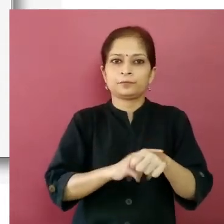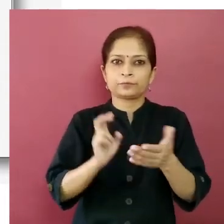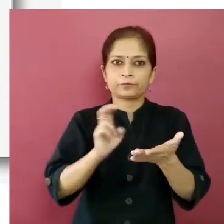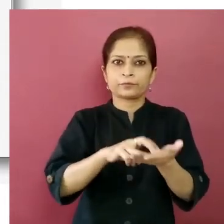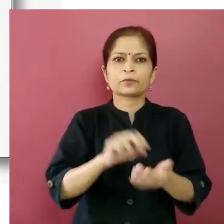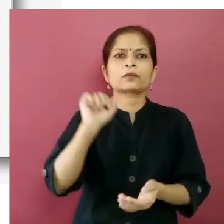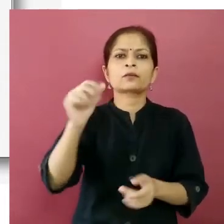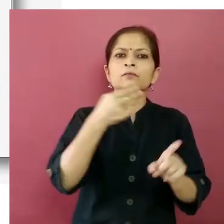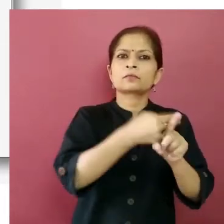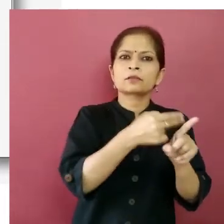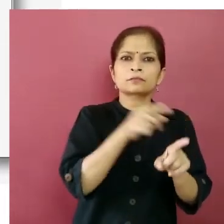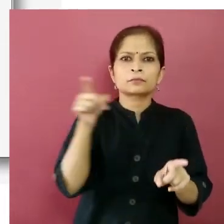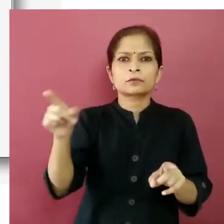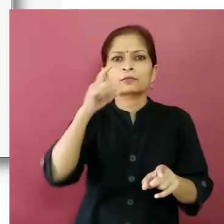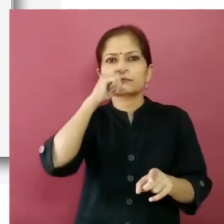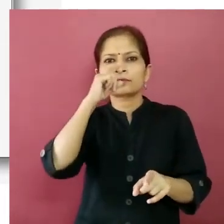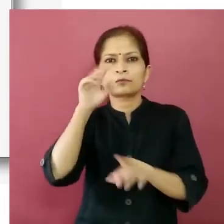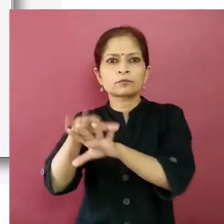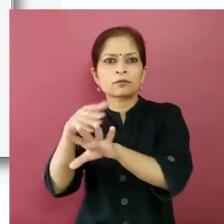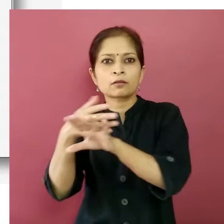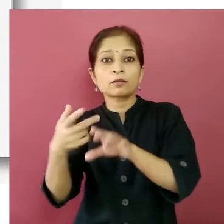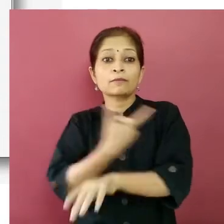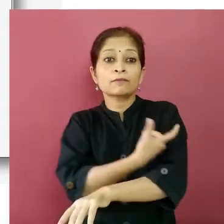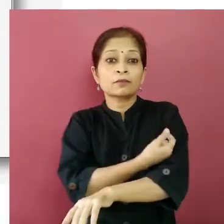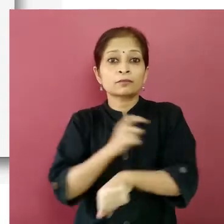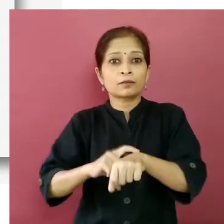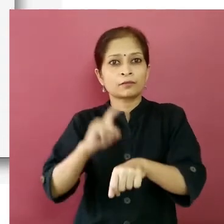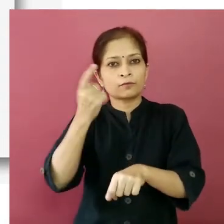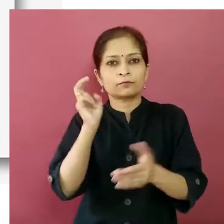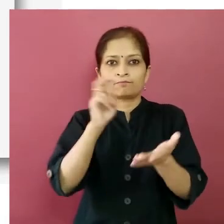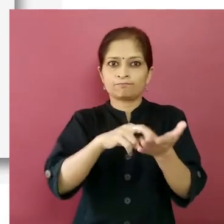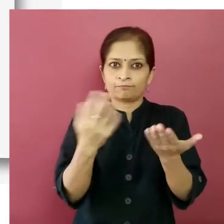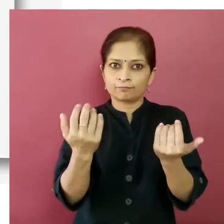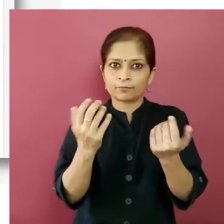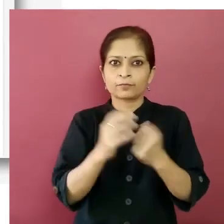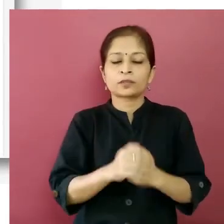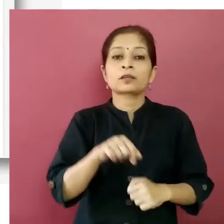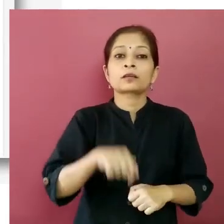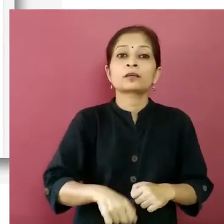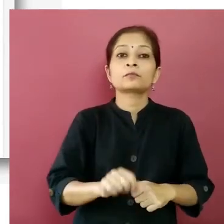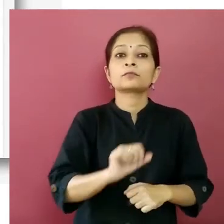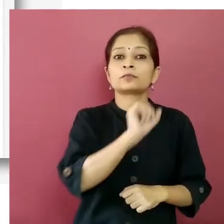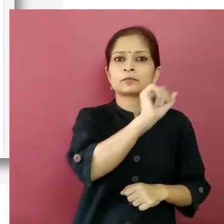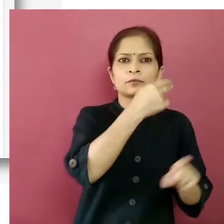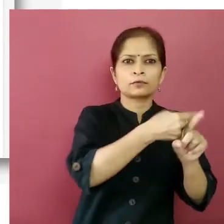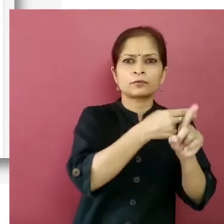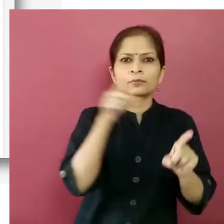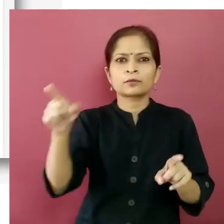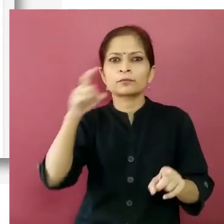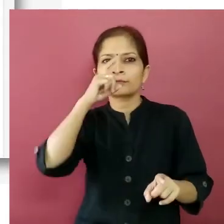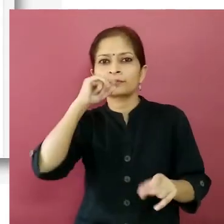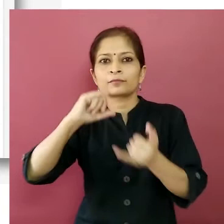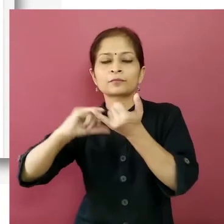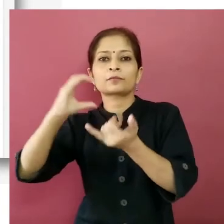now be able to schedule an appointment for your first dose click on the schedule button and then click on the schedule now